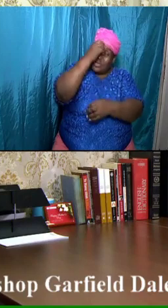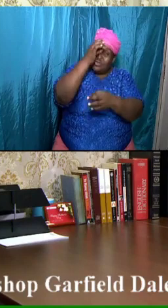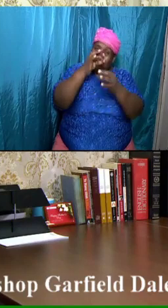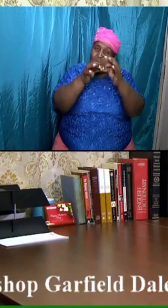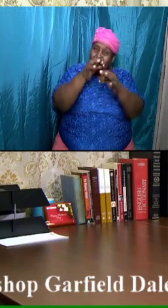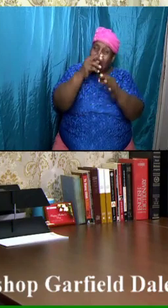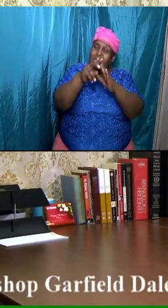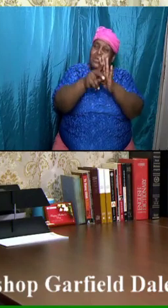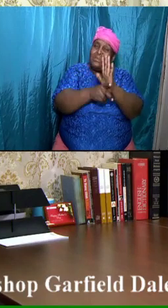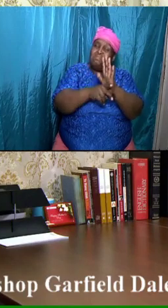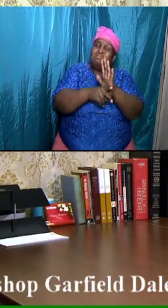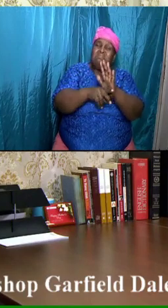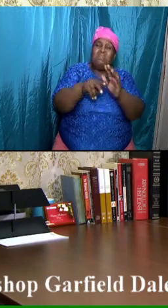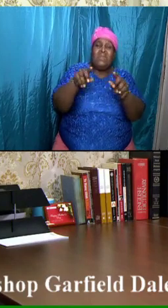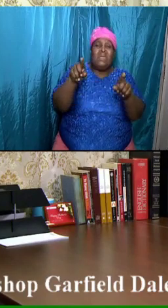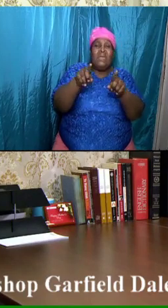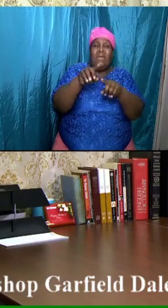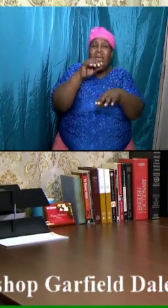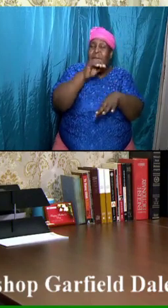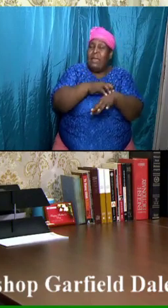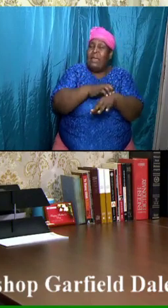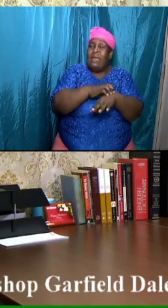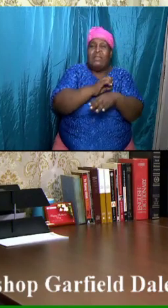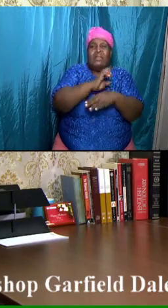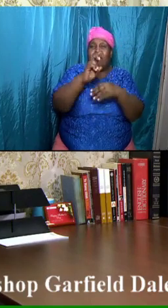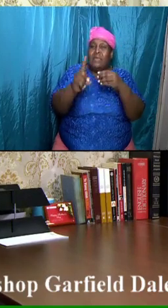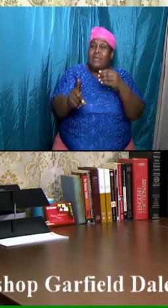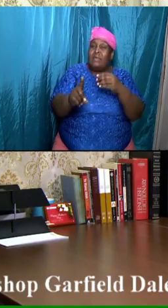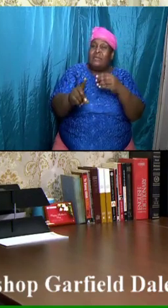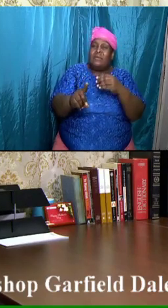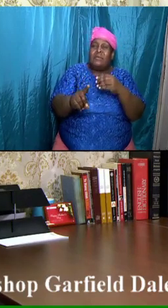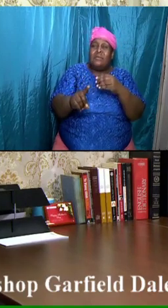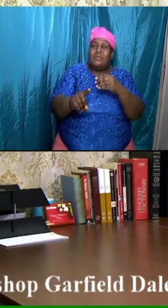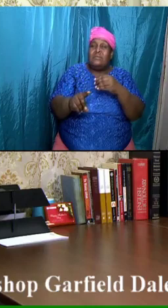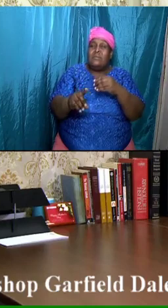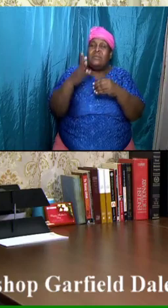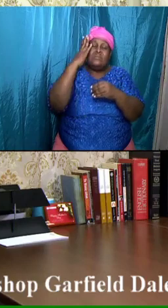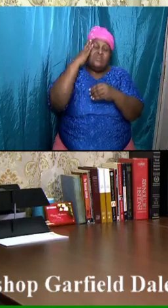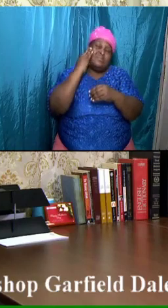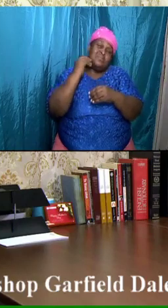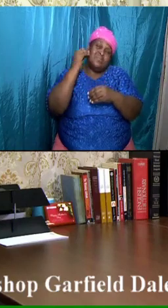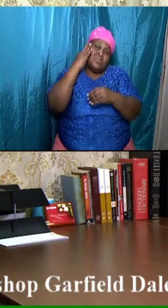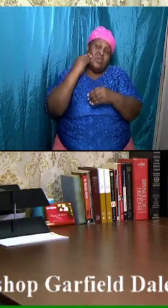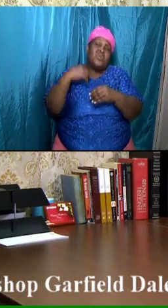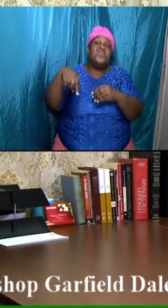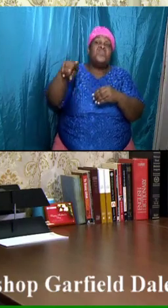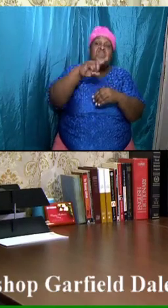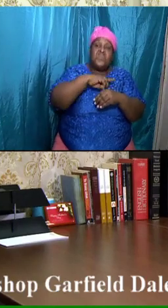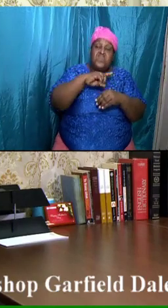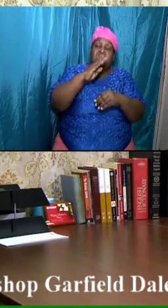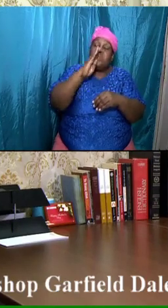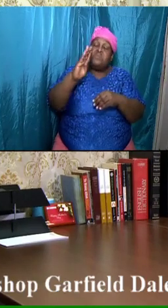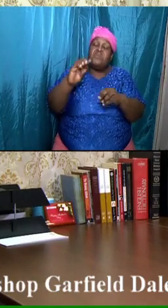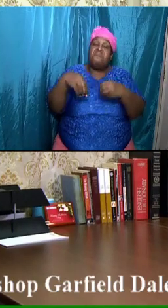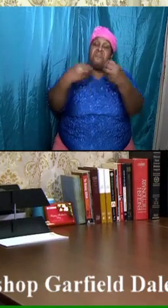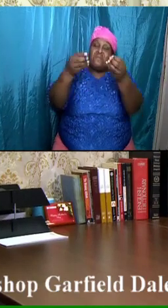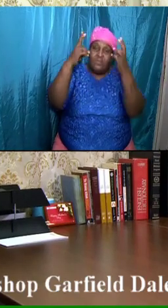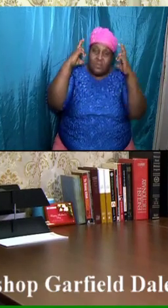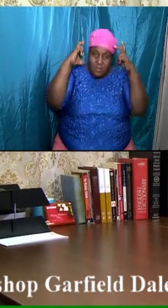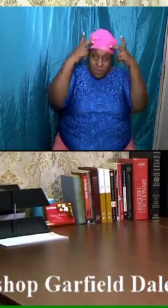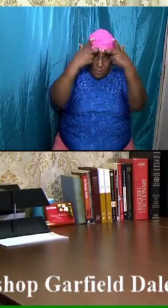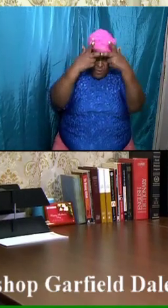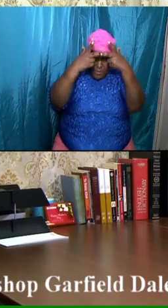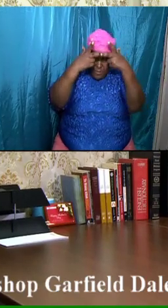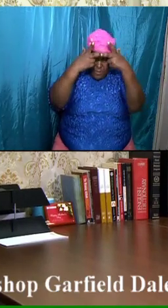having end the judgment seat experience, we will be given crowns. And so, the